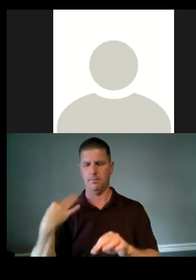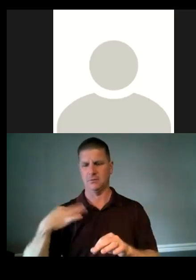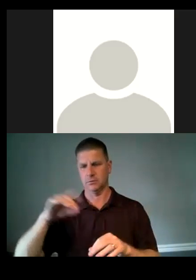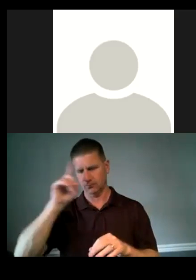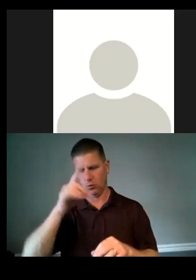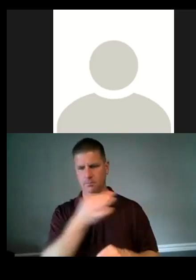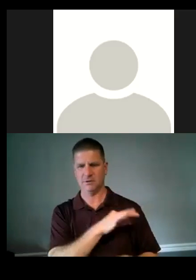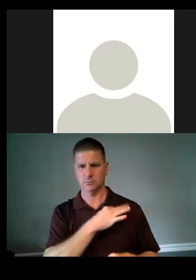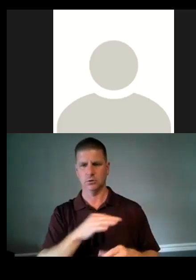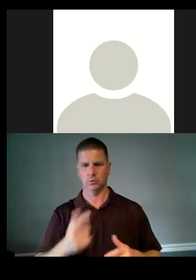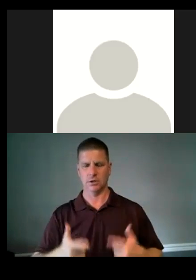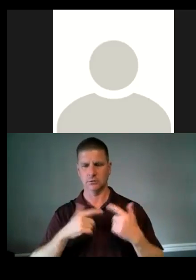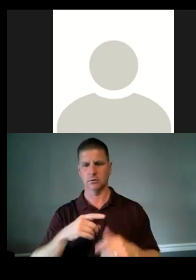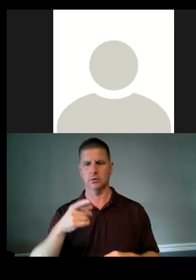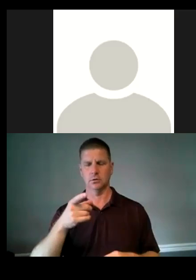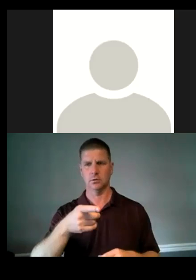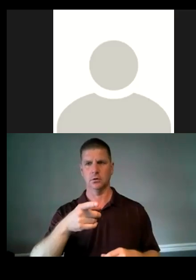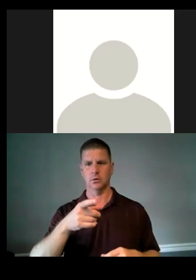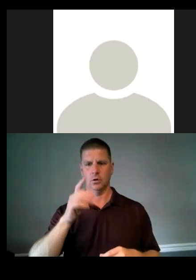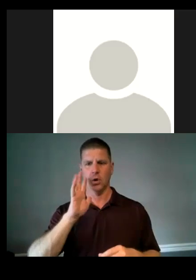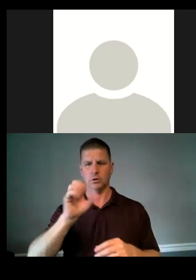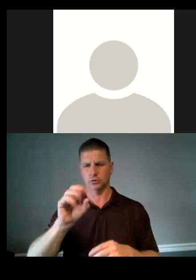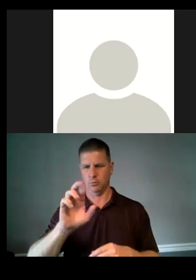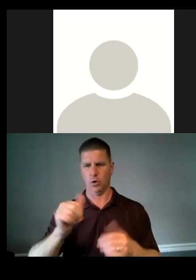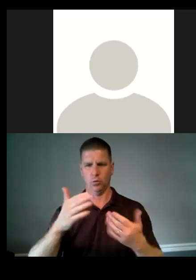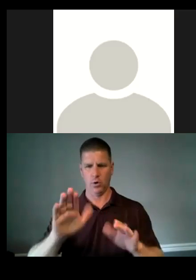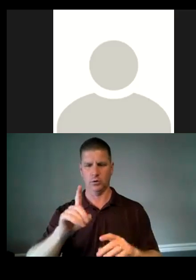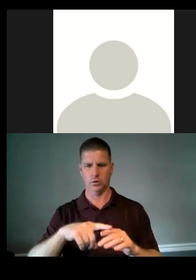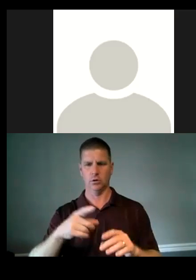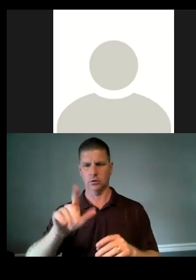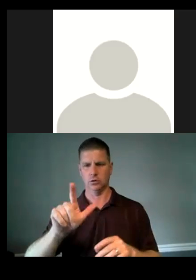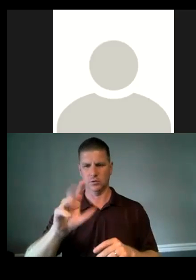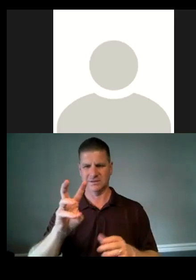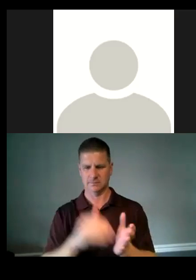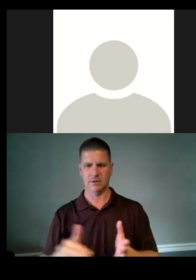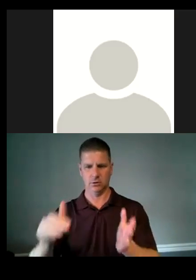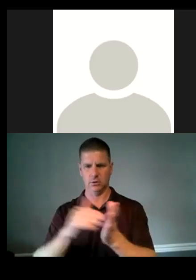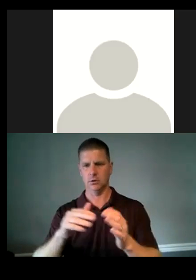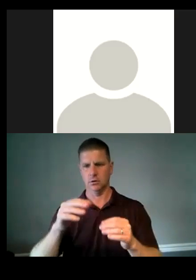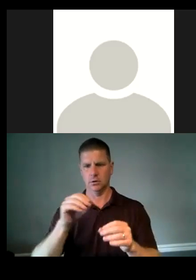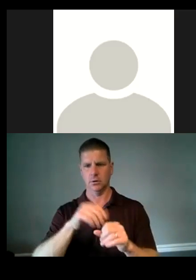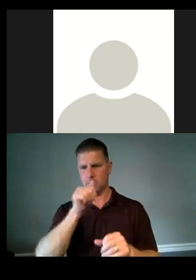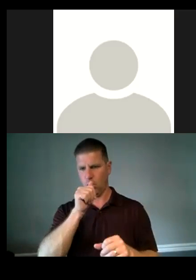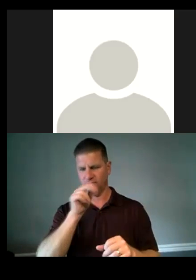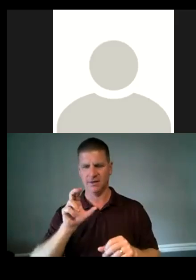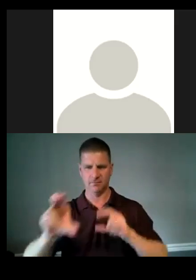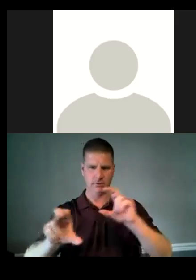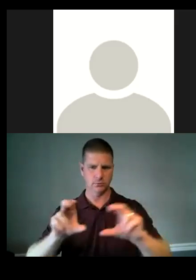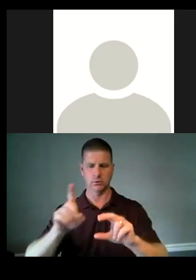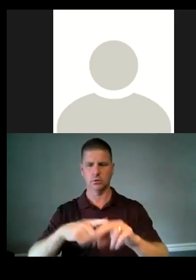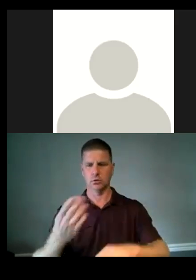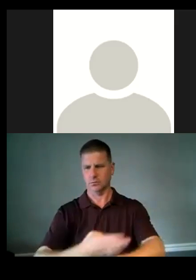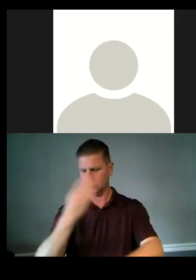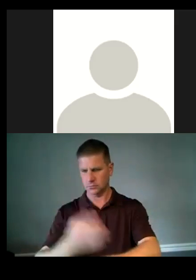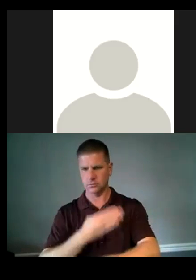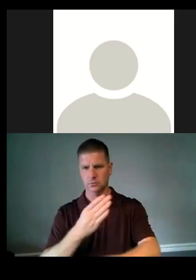That the project will obligate Samara Road to leverage more than 26 million dollars in private investment to revitalize this